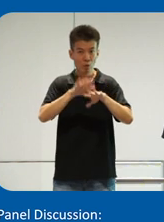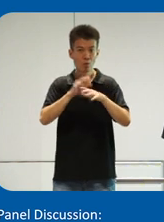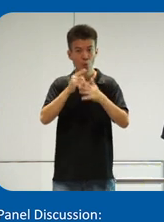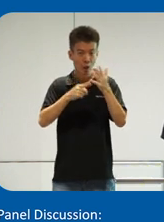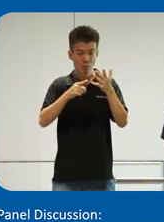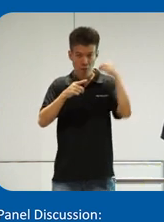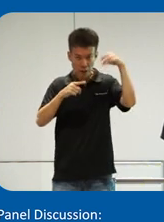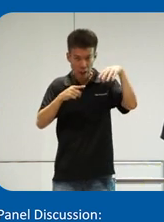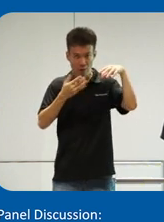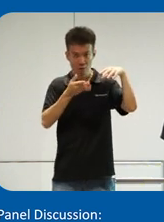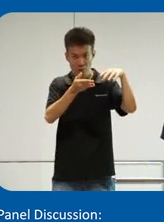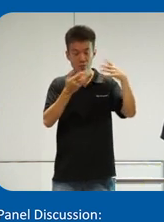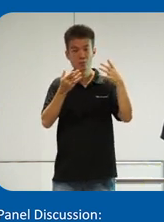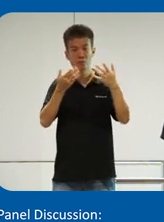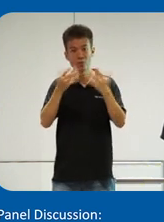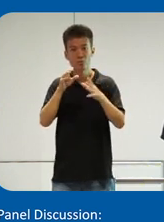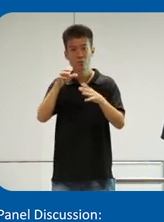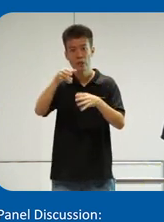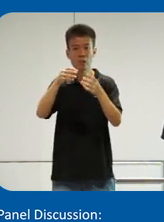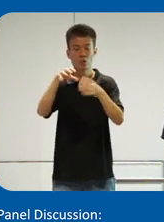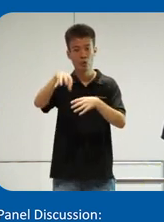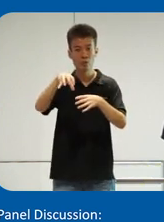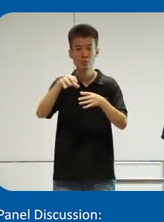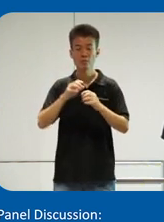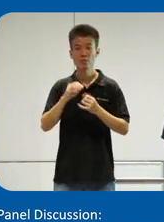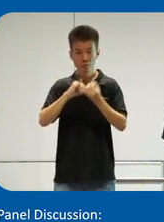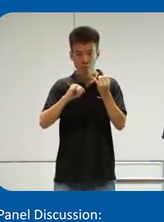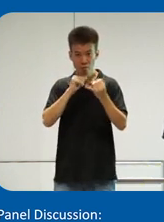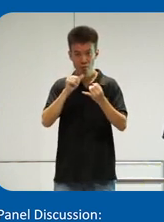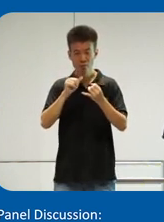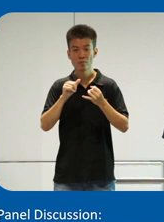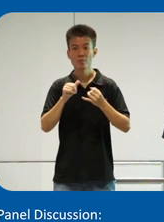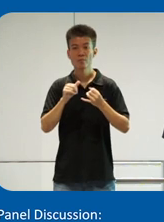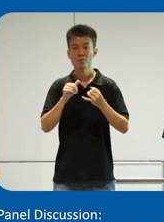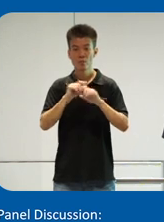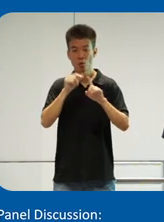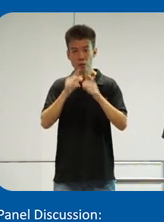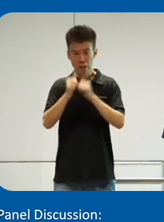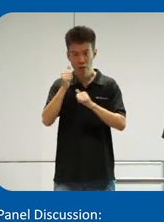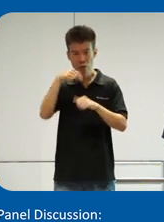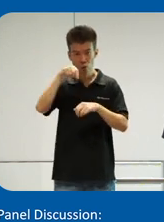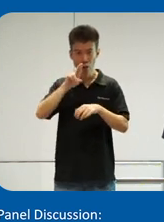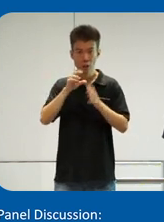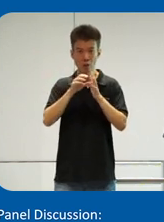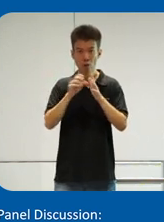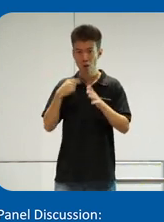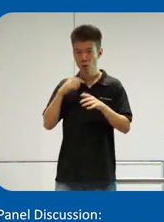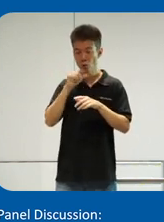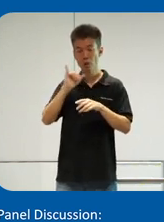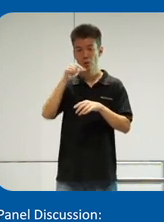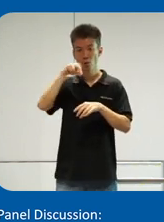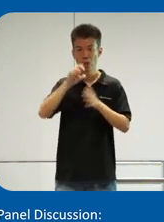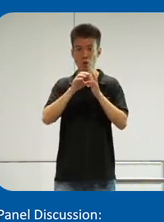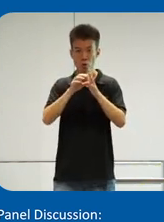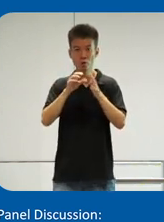what kind of lights is being installed at the location. Last but not least, like QR code, don't need, unlike QR code,